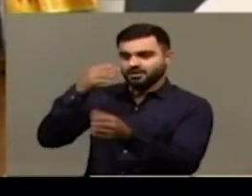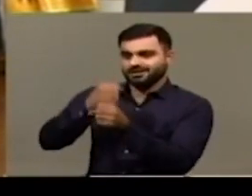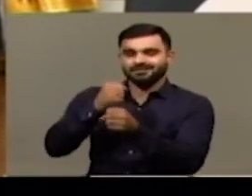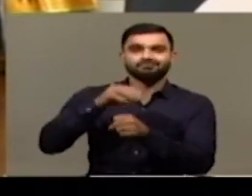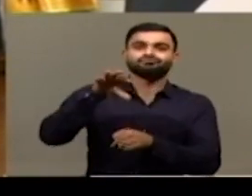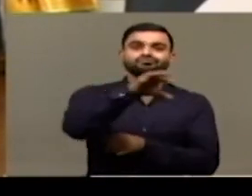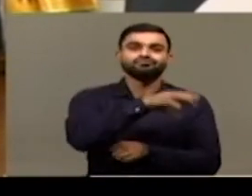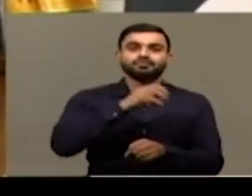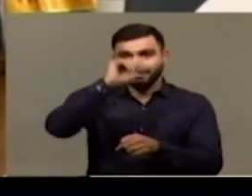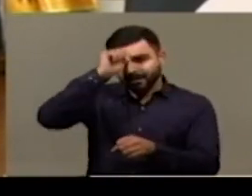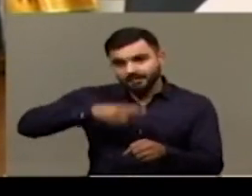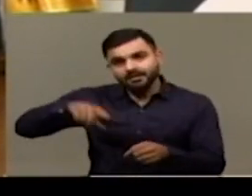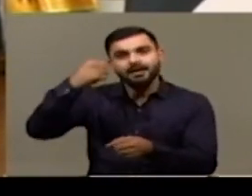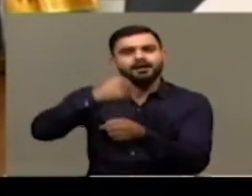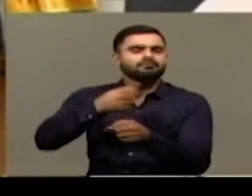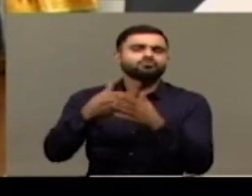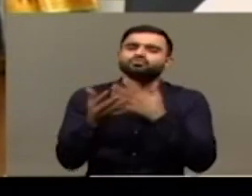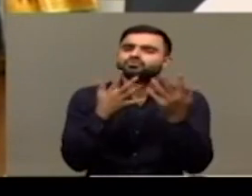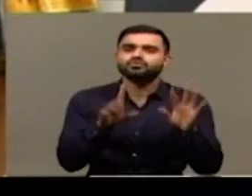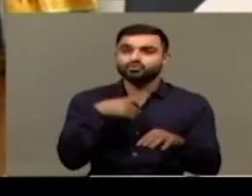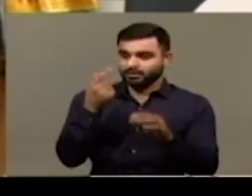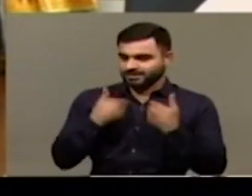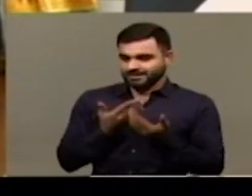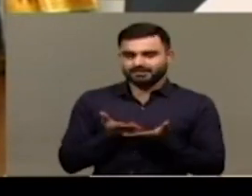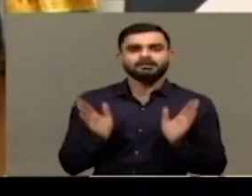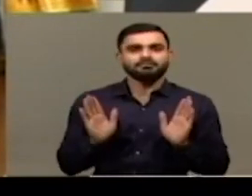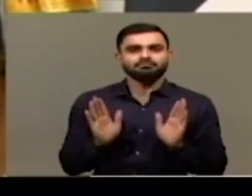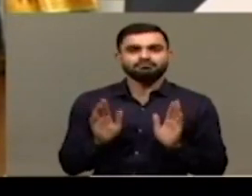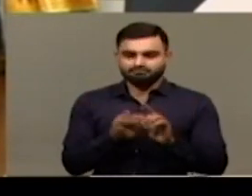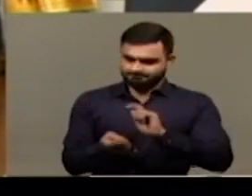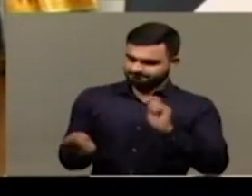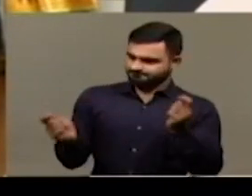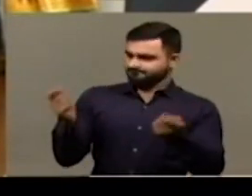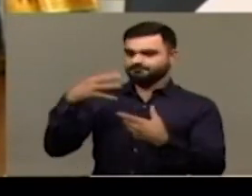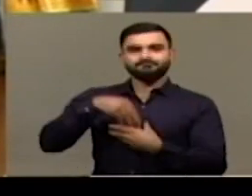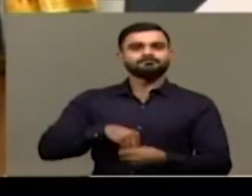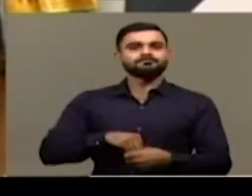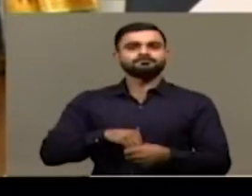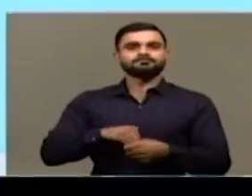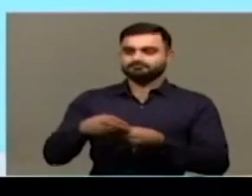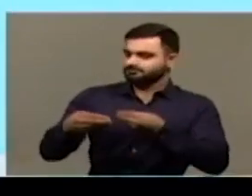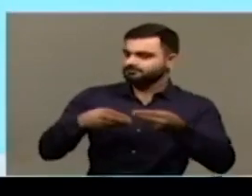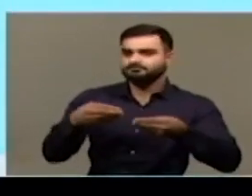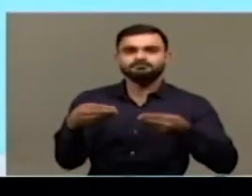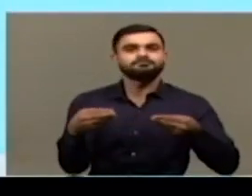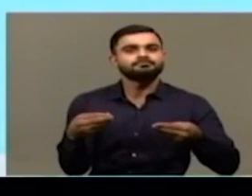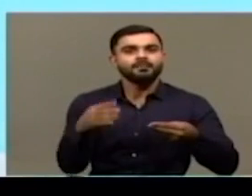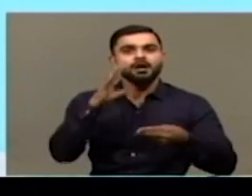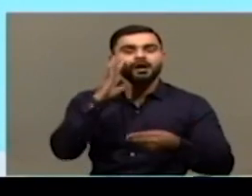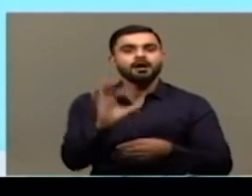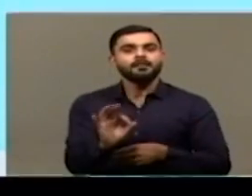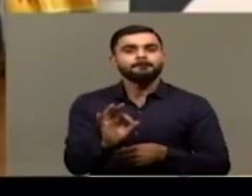you know, which emphasizes on giving importance and bringing this, you know,